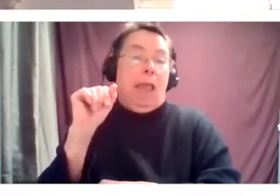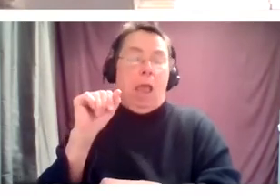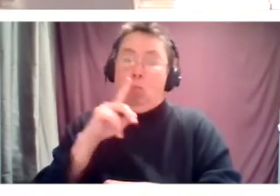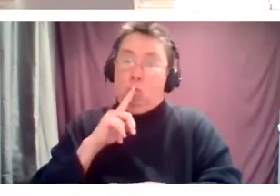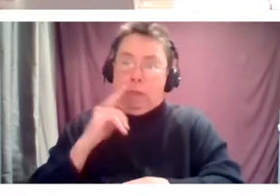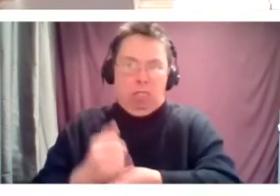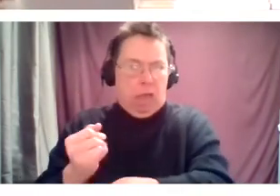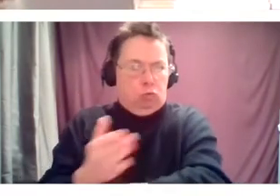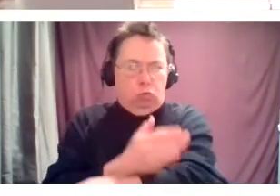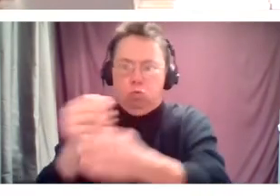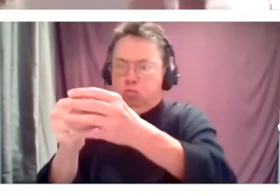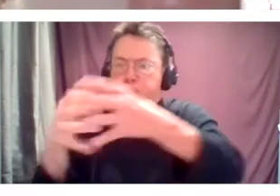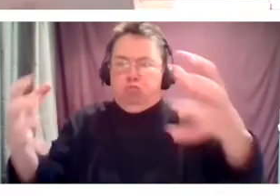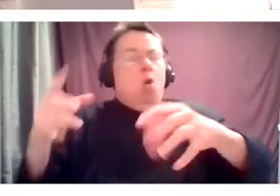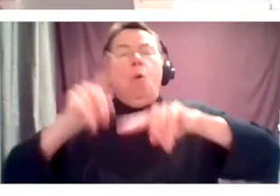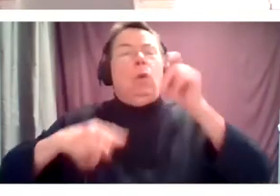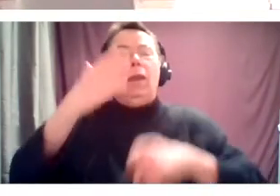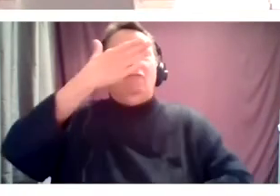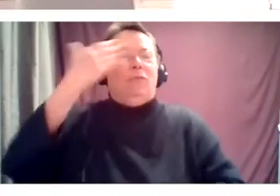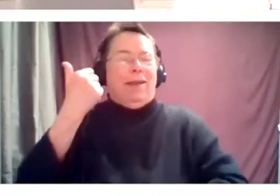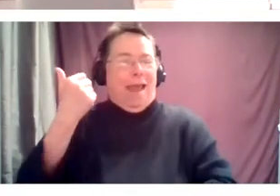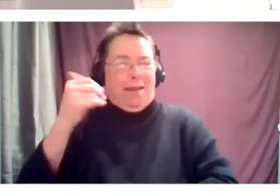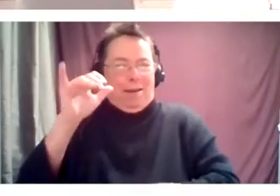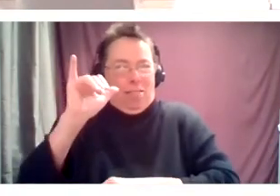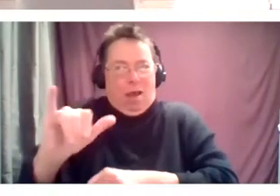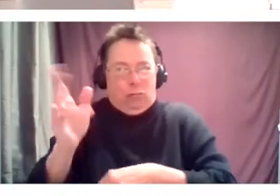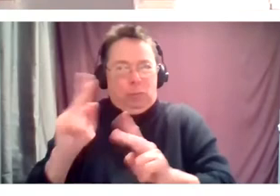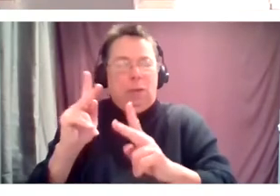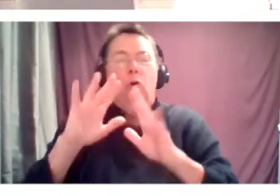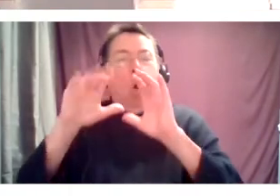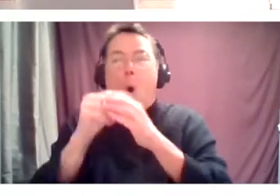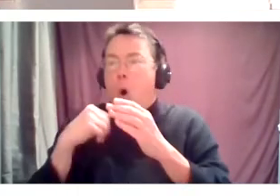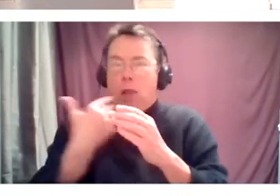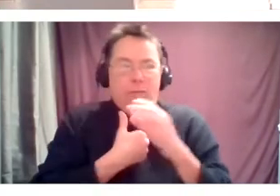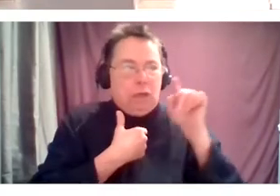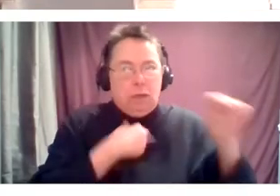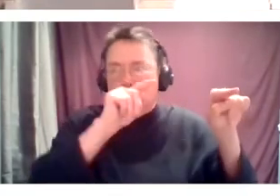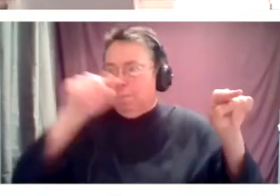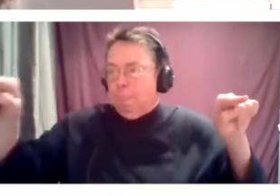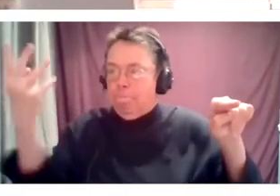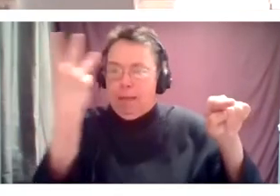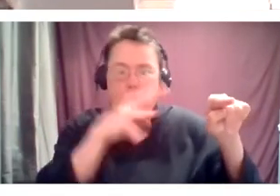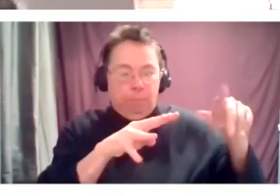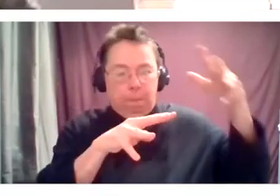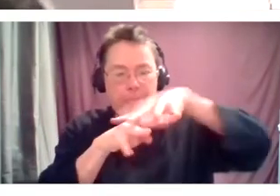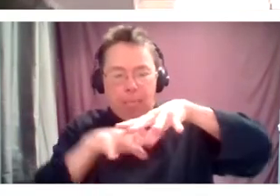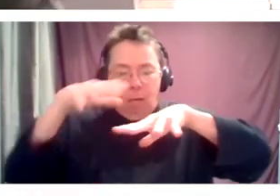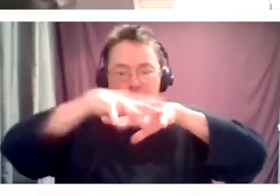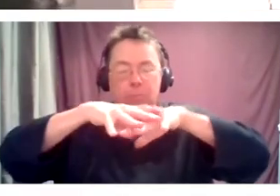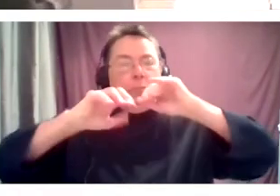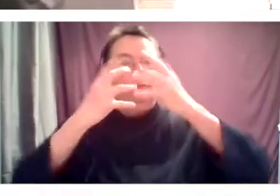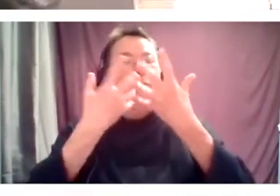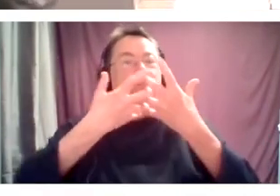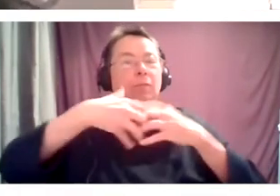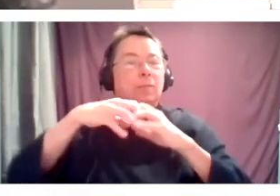forget about all, like all of the intersectionality that is happening in this moment. Um, how do we make, how do we